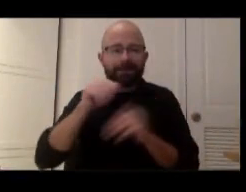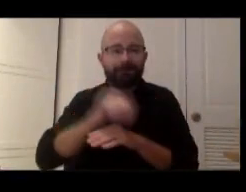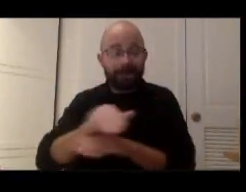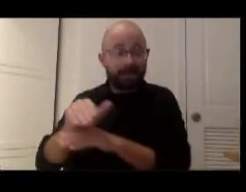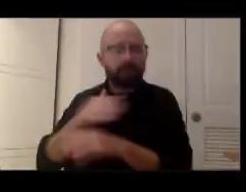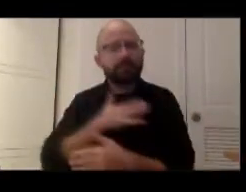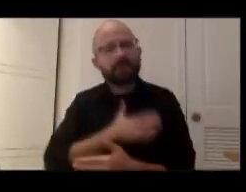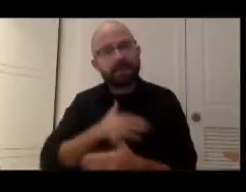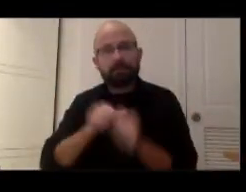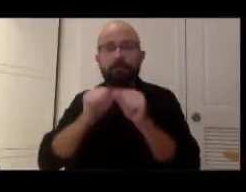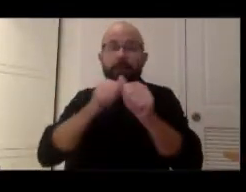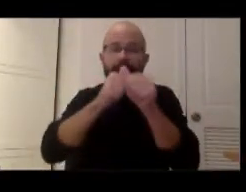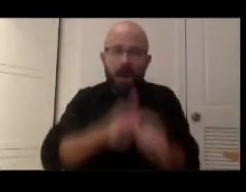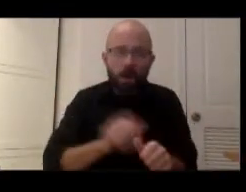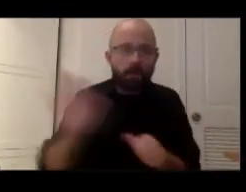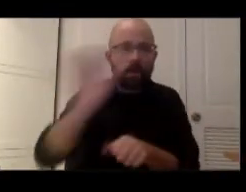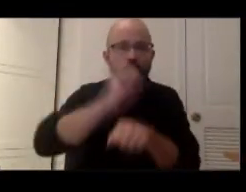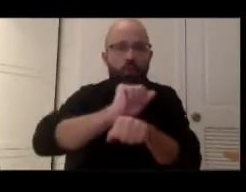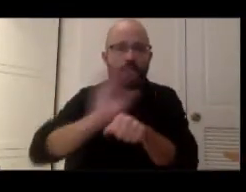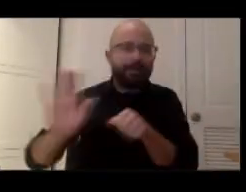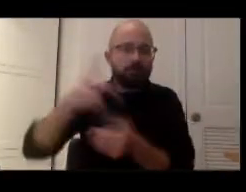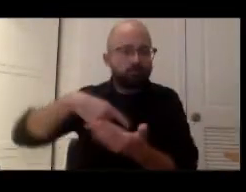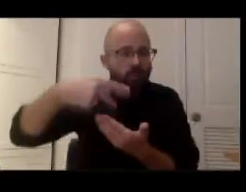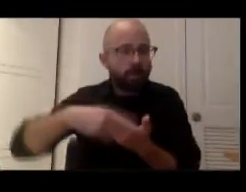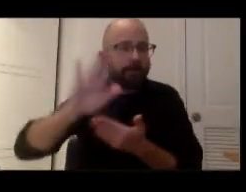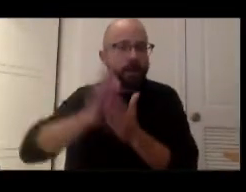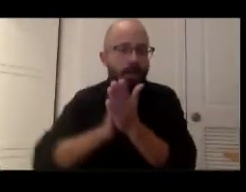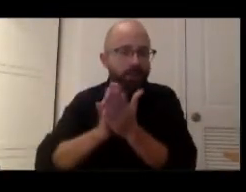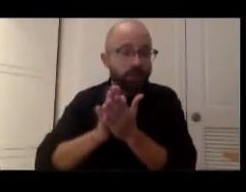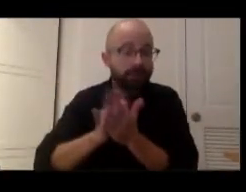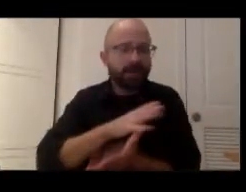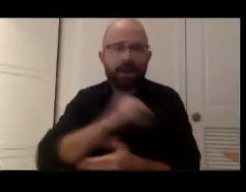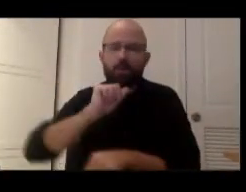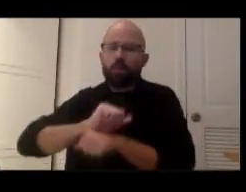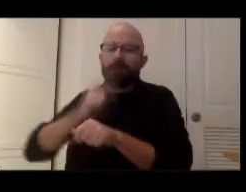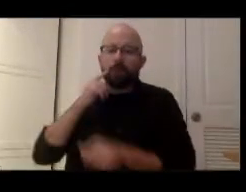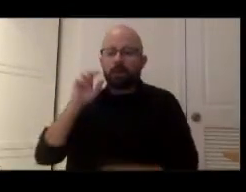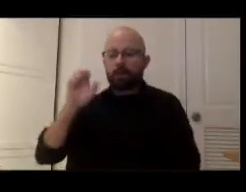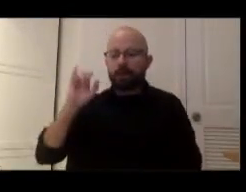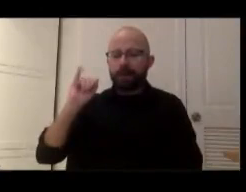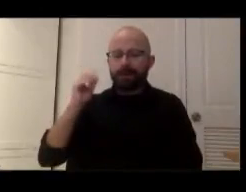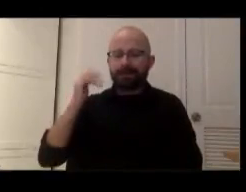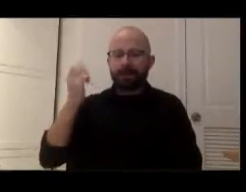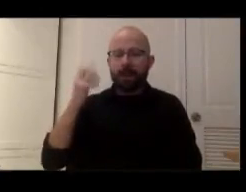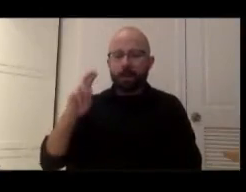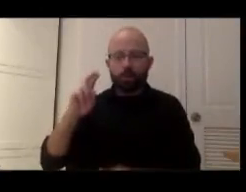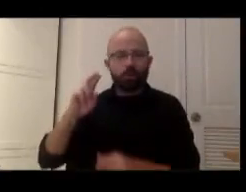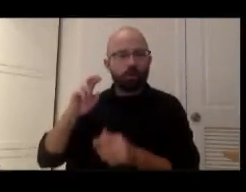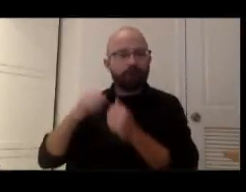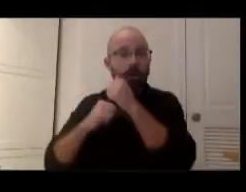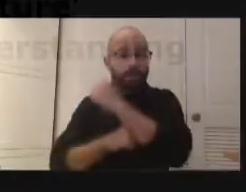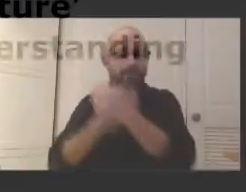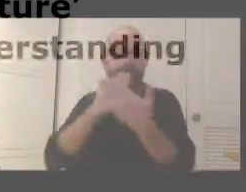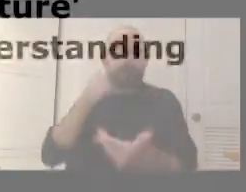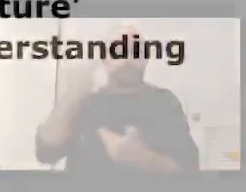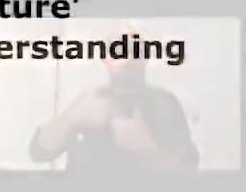museums and and these initiatives and the work of the Eisenhower foundation we thank you for joining us and good night